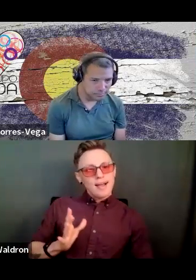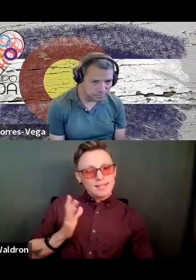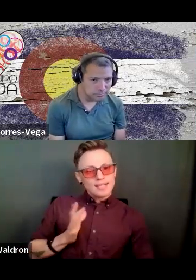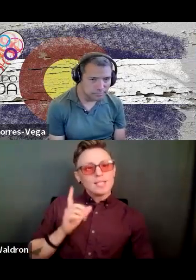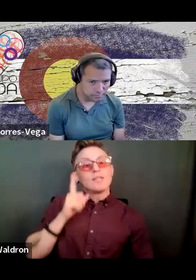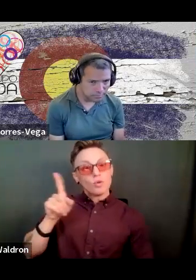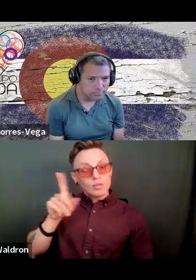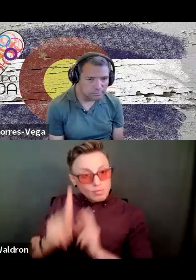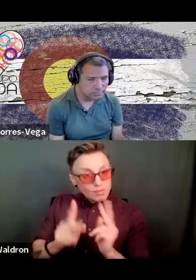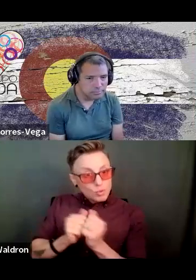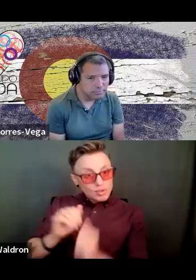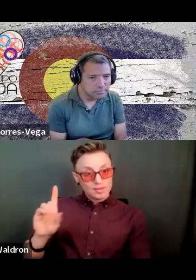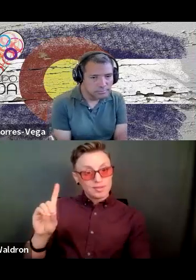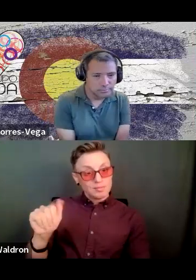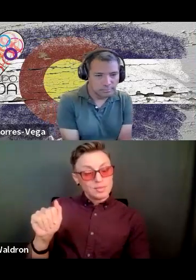disabilities.